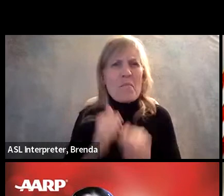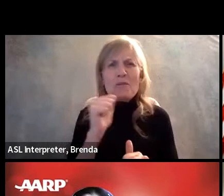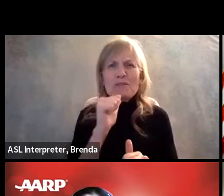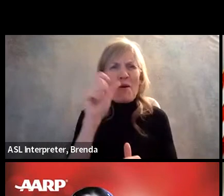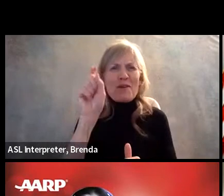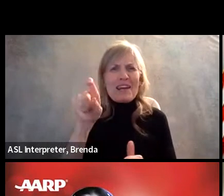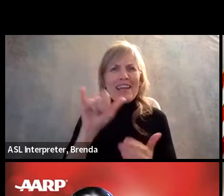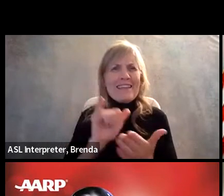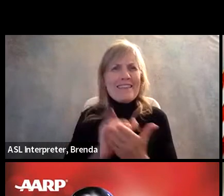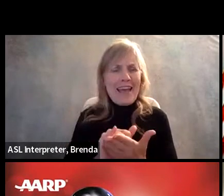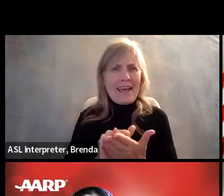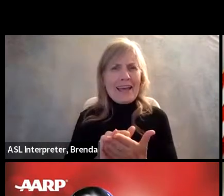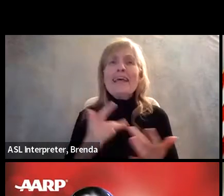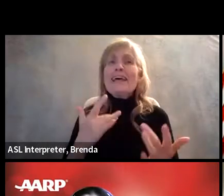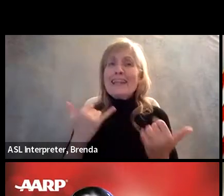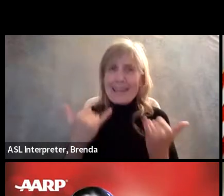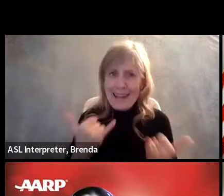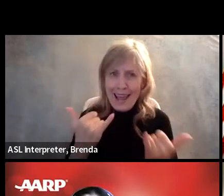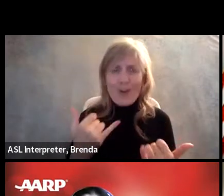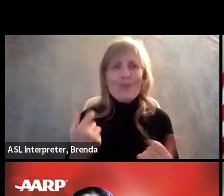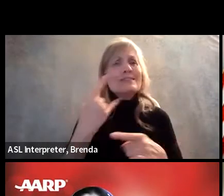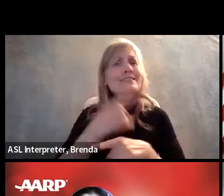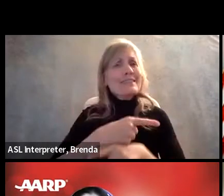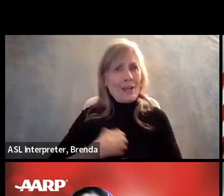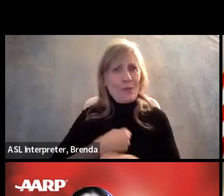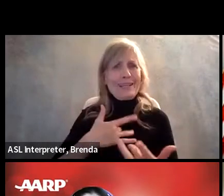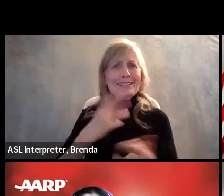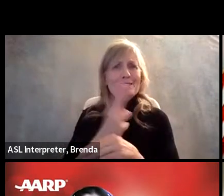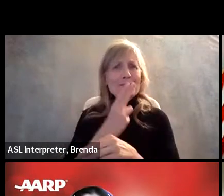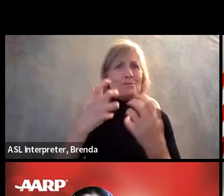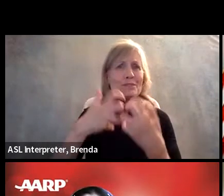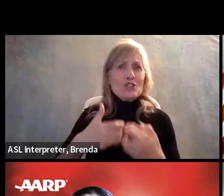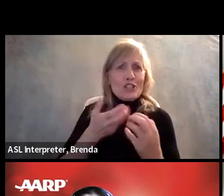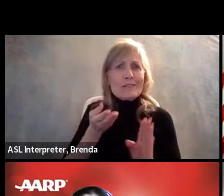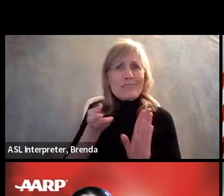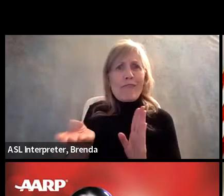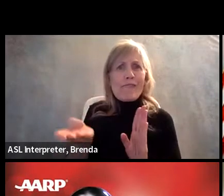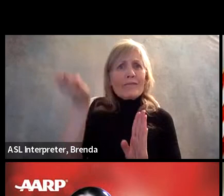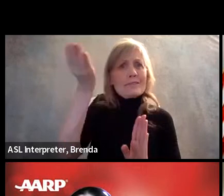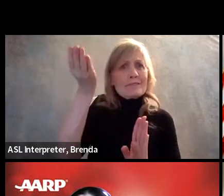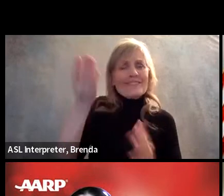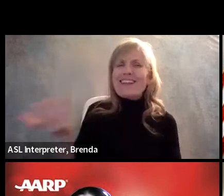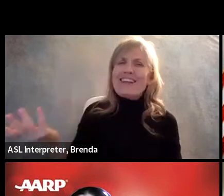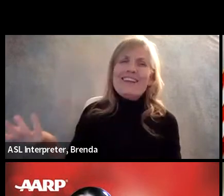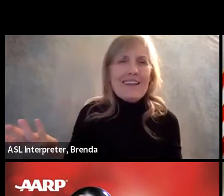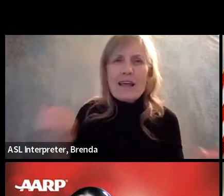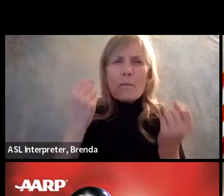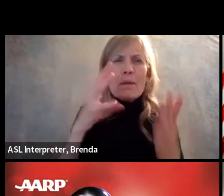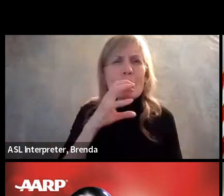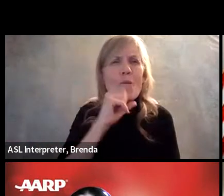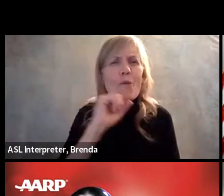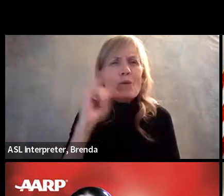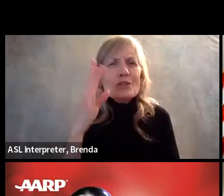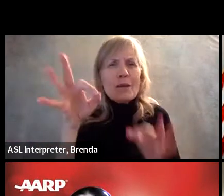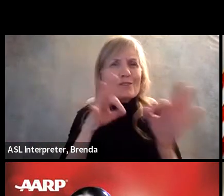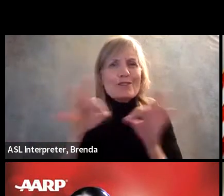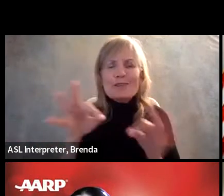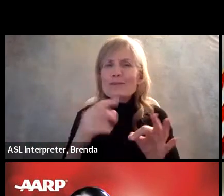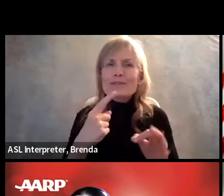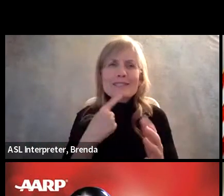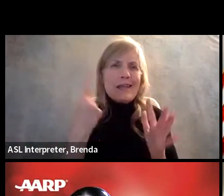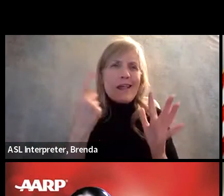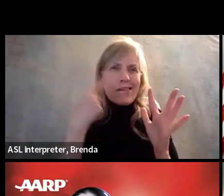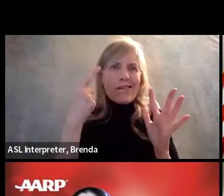machine to do it. We've got a lot of things, uh, job descriptions that say must be able to see out of both eyes when it's actually